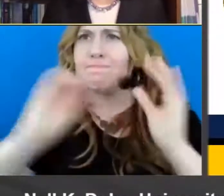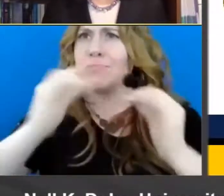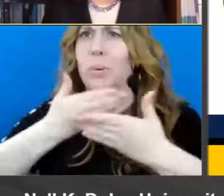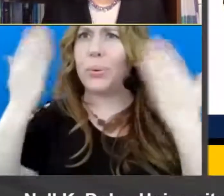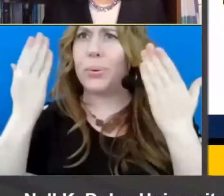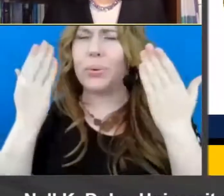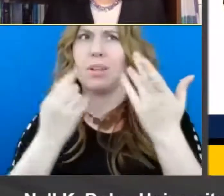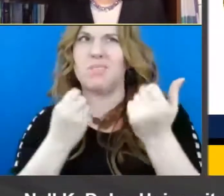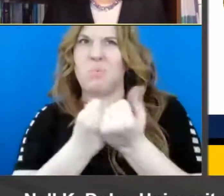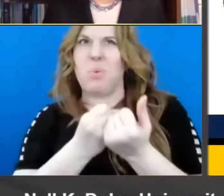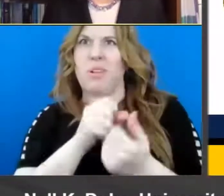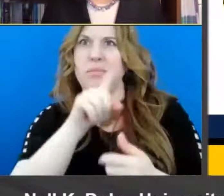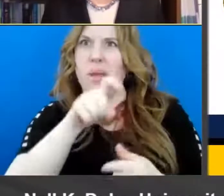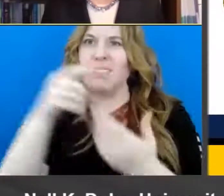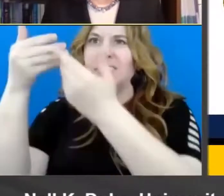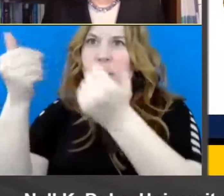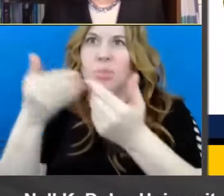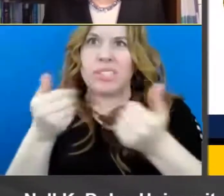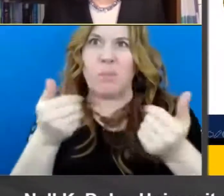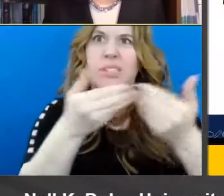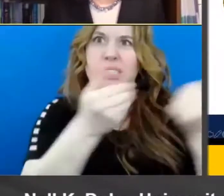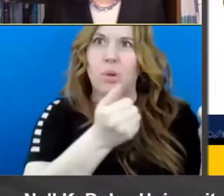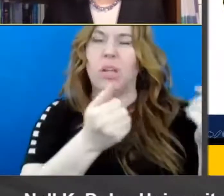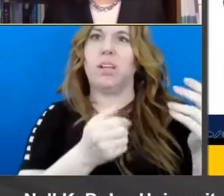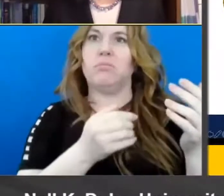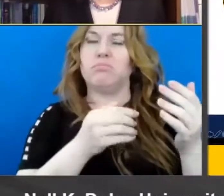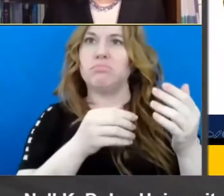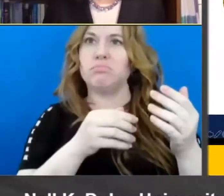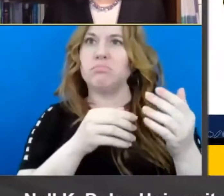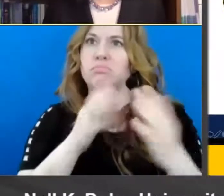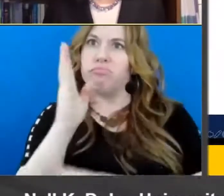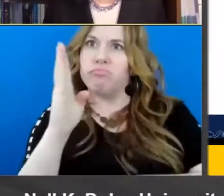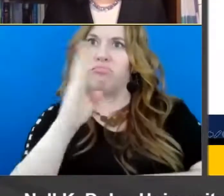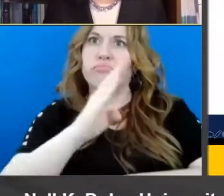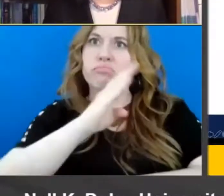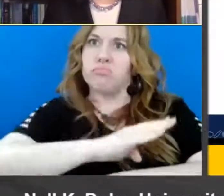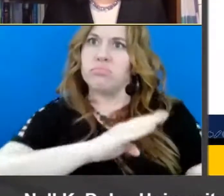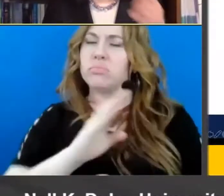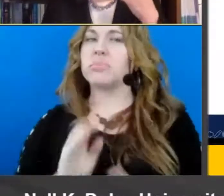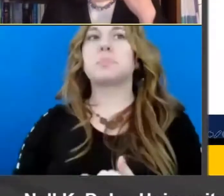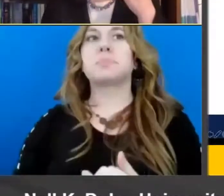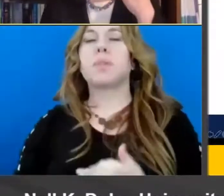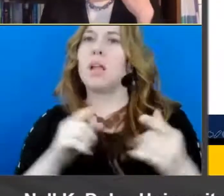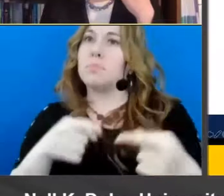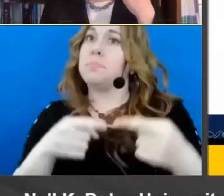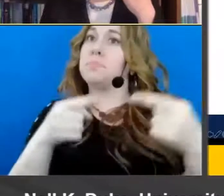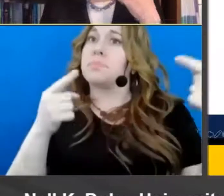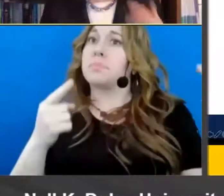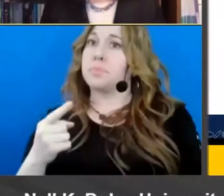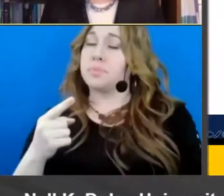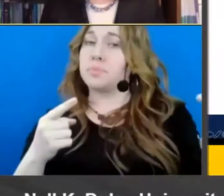to go to address these sort of one at a time in an isolation in contrast um I uh